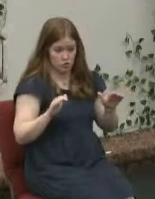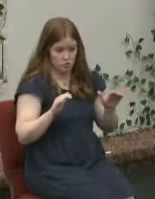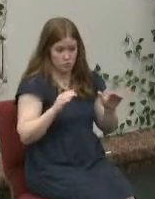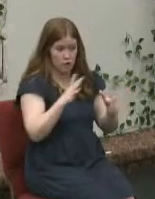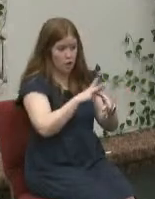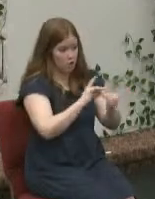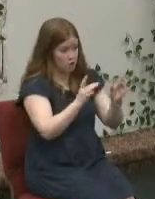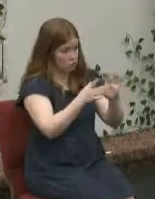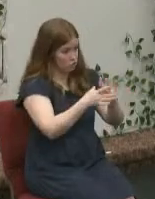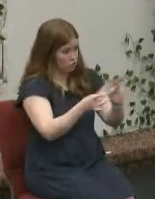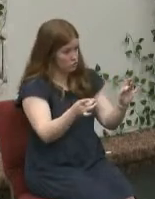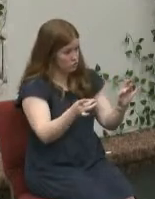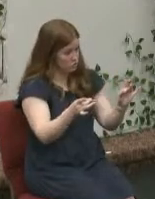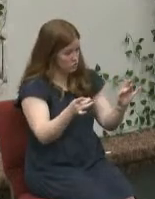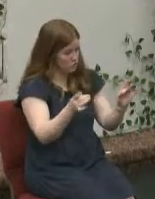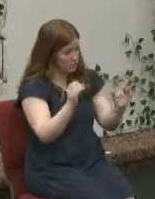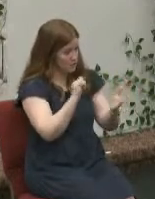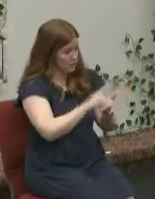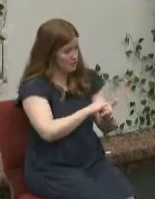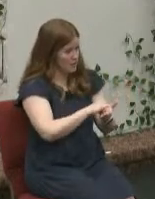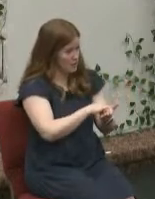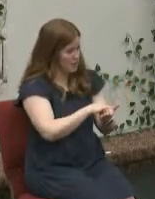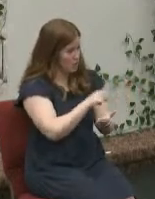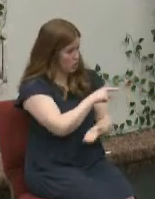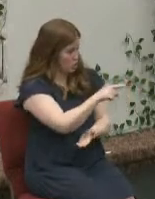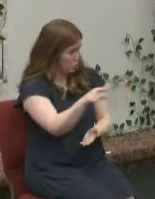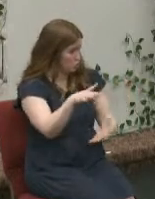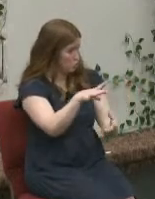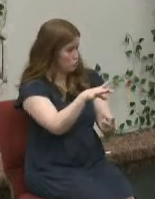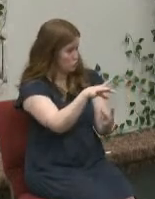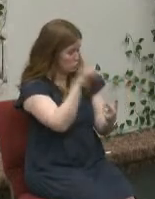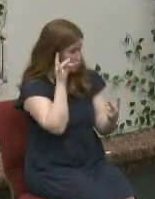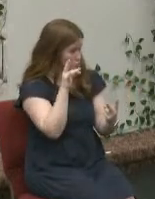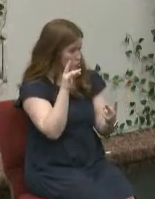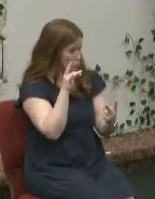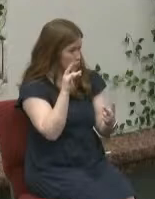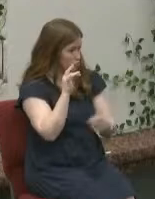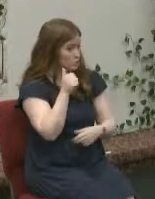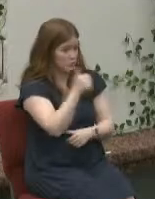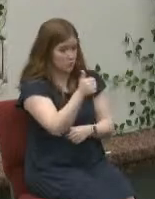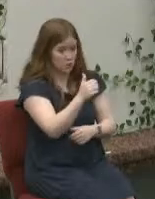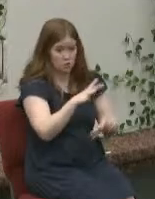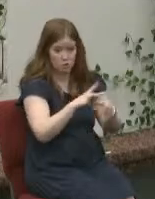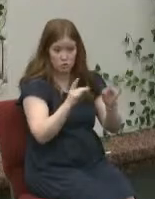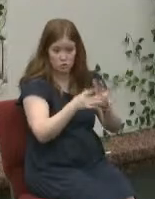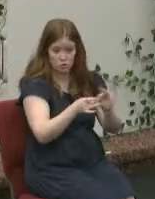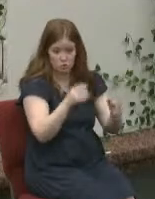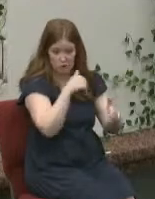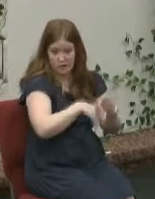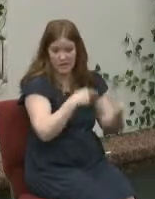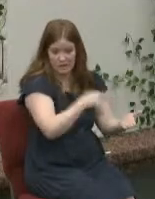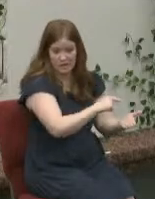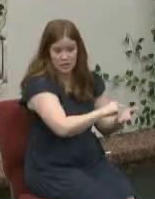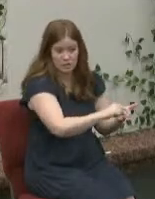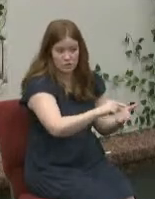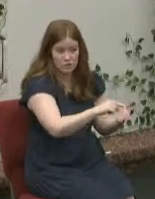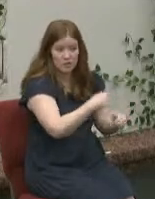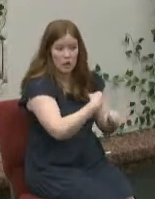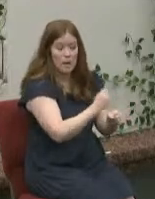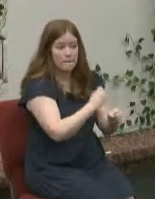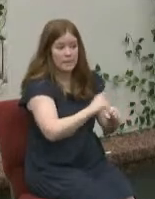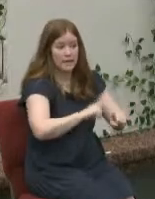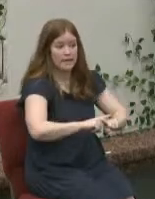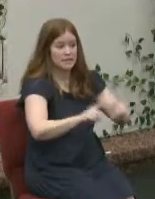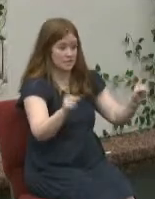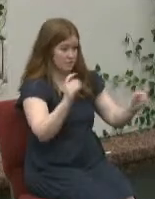story that you take to be your story of the two stories in this passage will certainly make all the difference